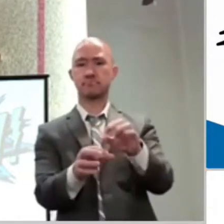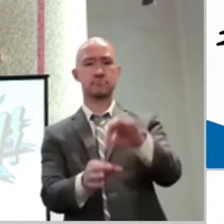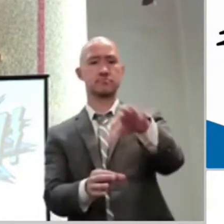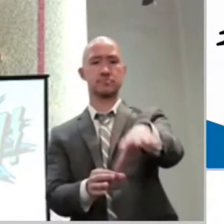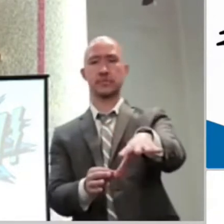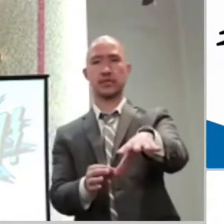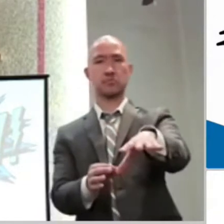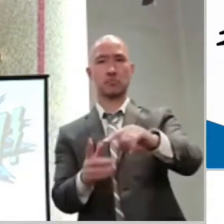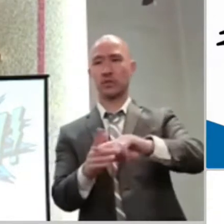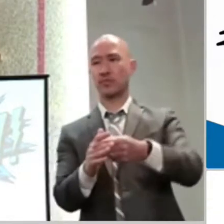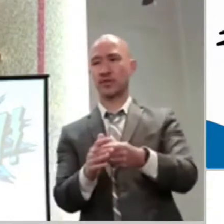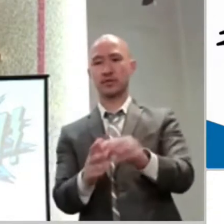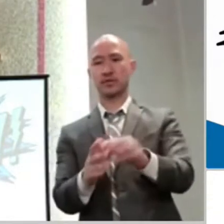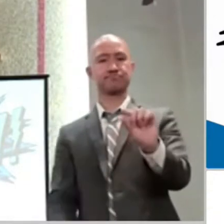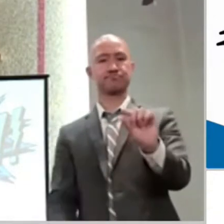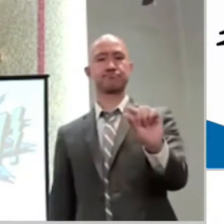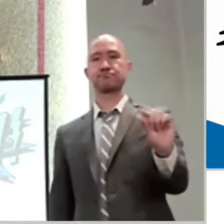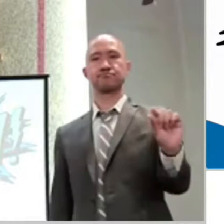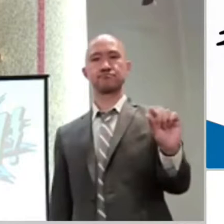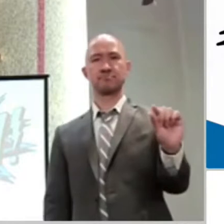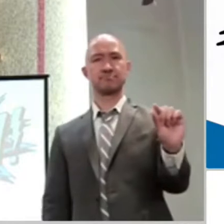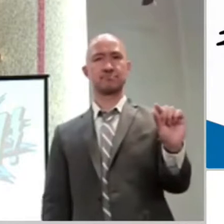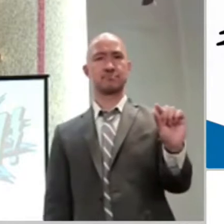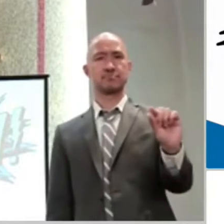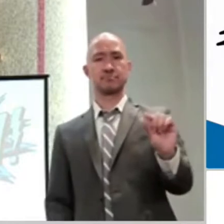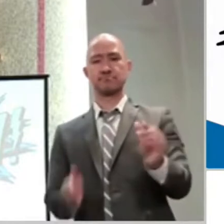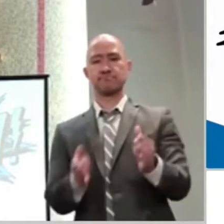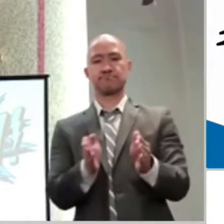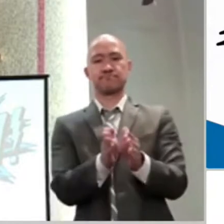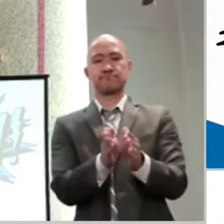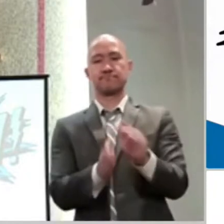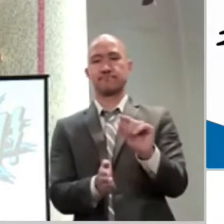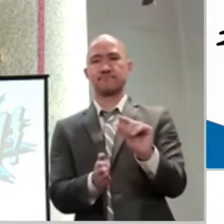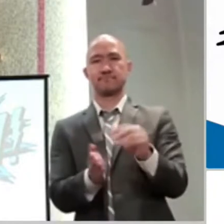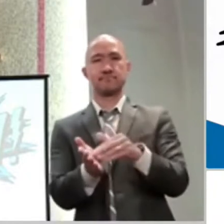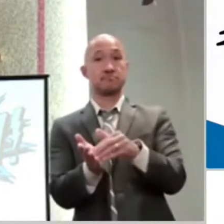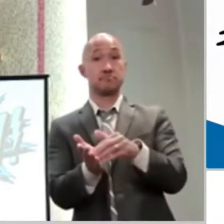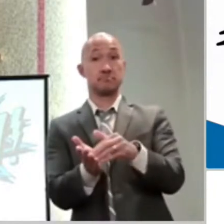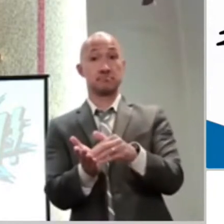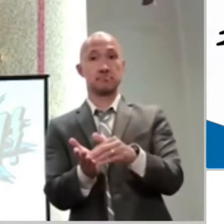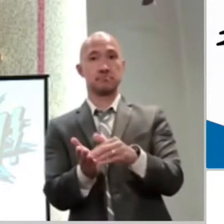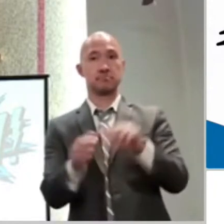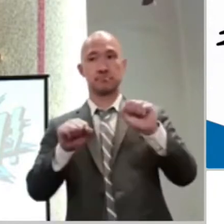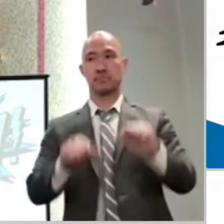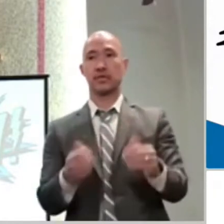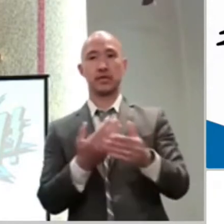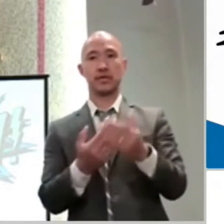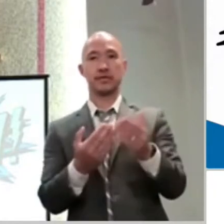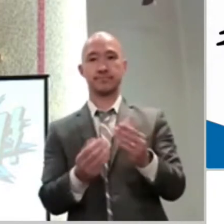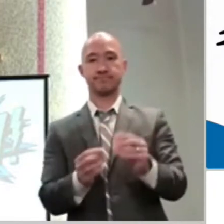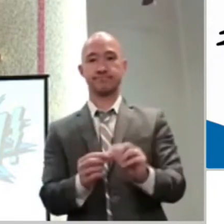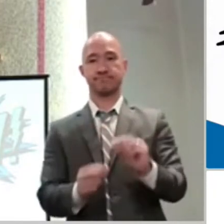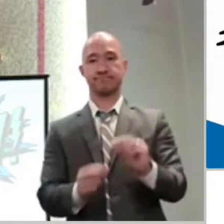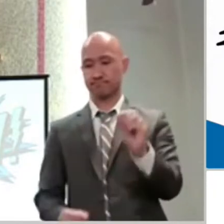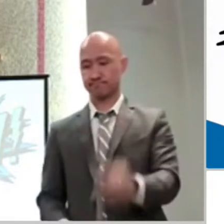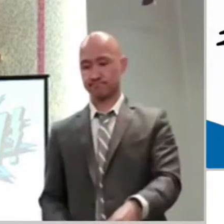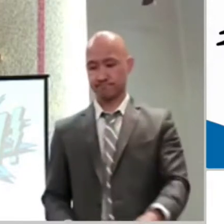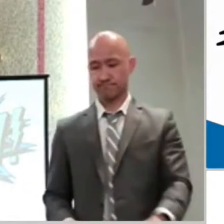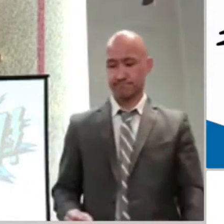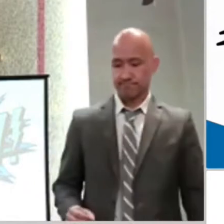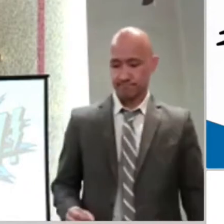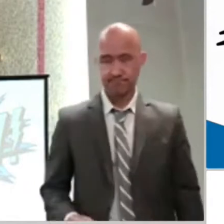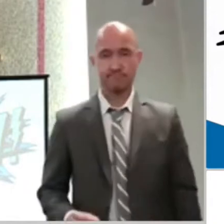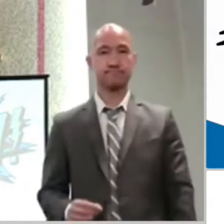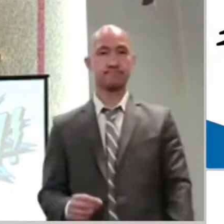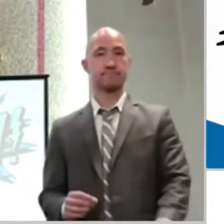of diseases, all kinds of issues. Somebody can just step on it, and there it goes, you know. But when it becomes big, like